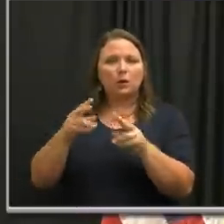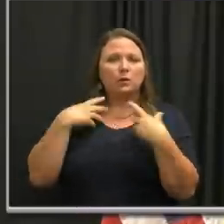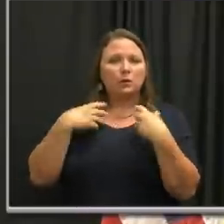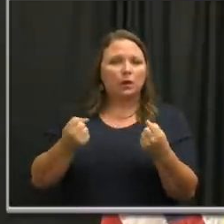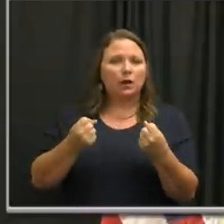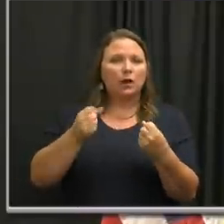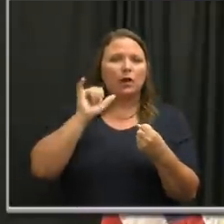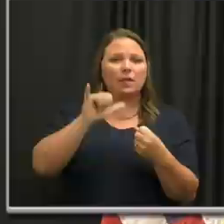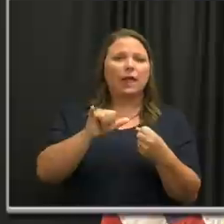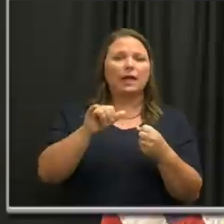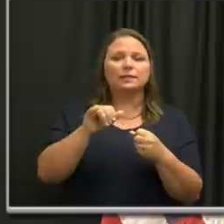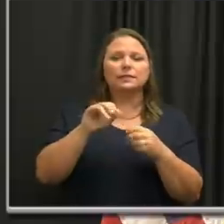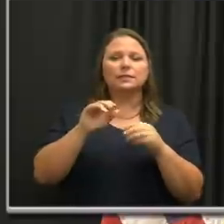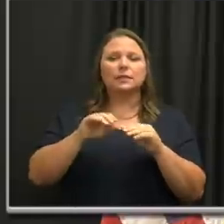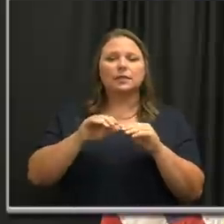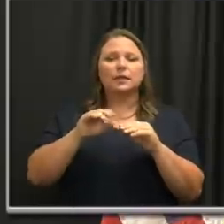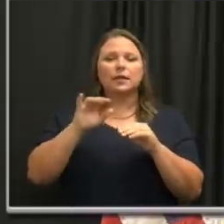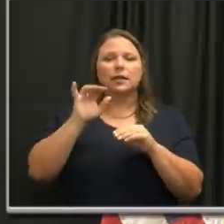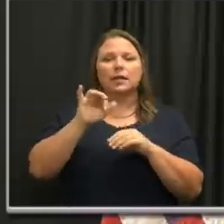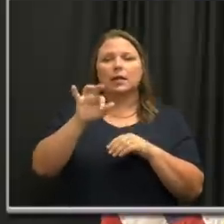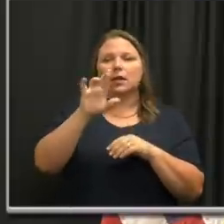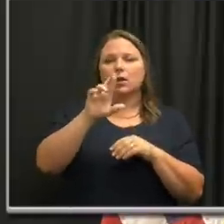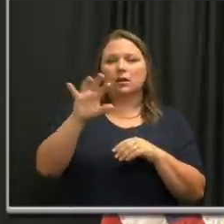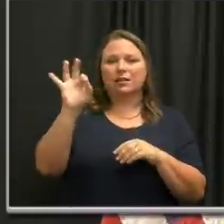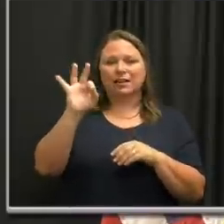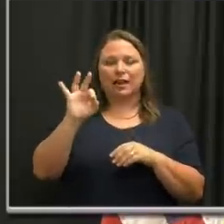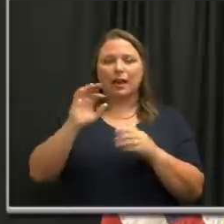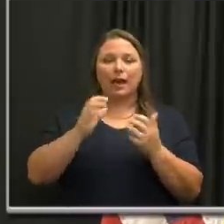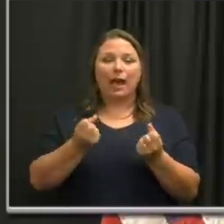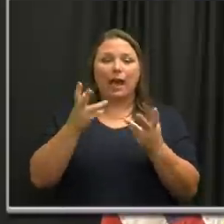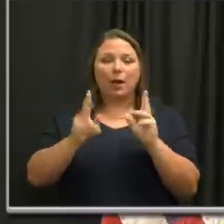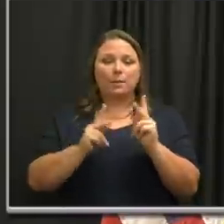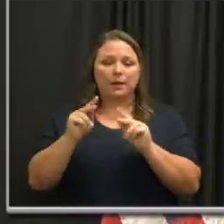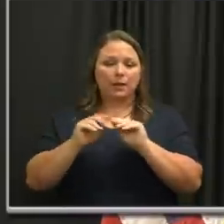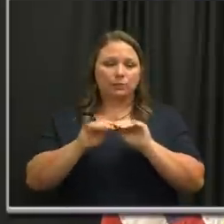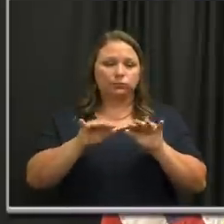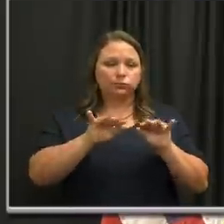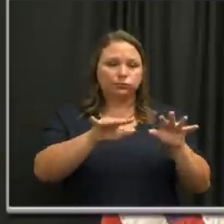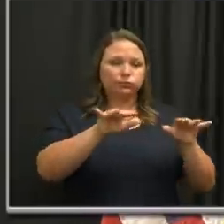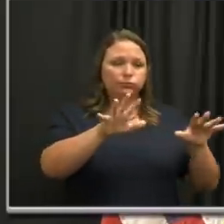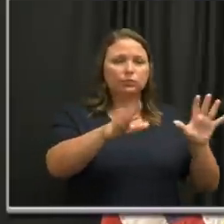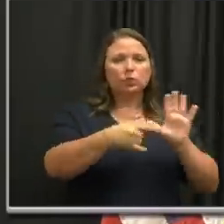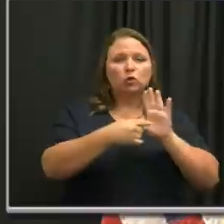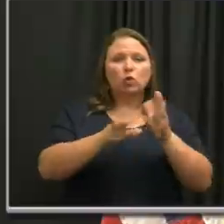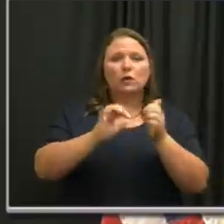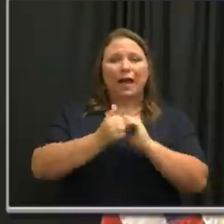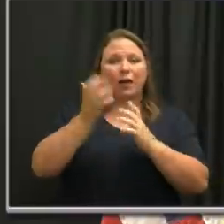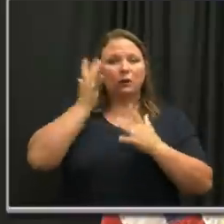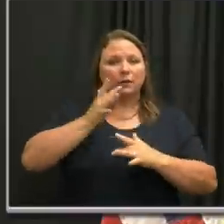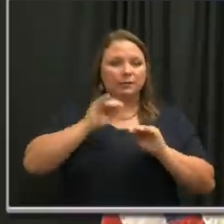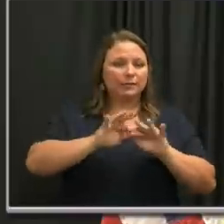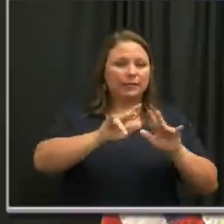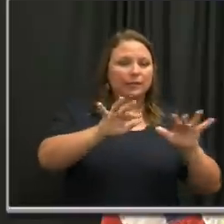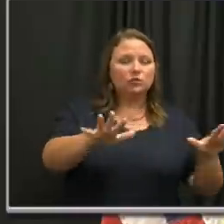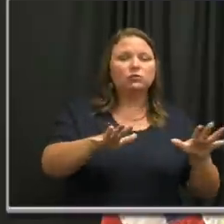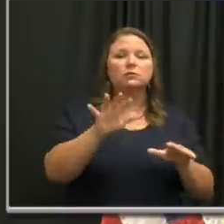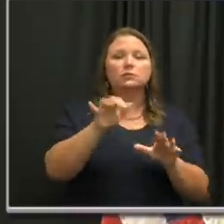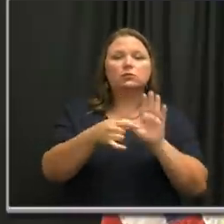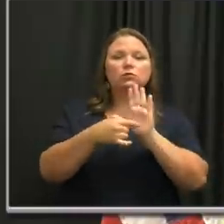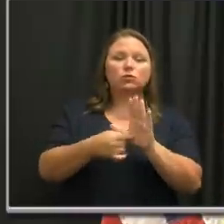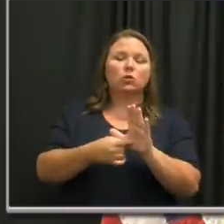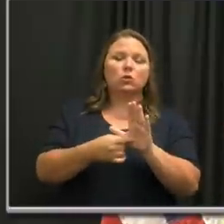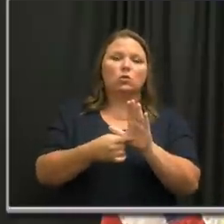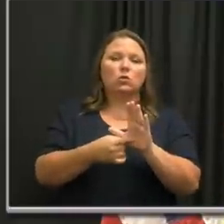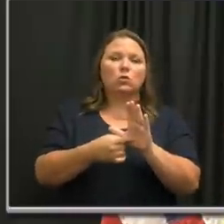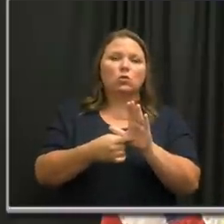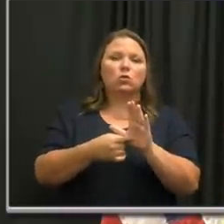the basic reproductive number, or R-naught. It is a measure of the contagiousness of viruses. And what it measures is, on average,